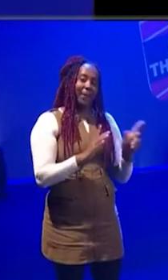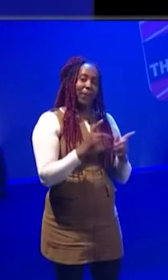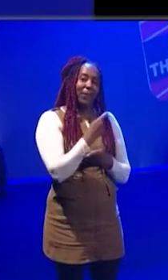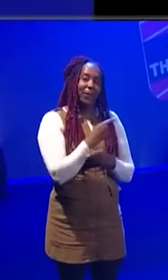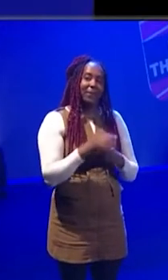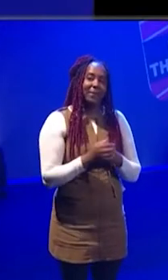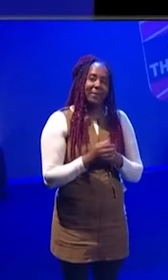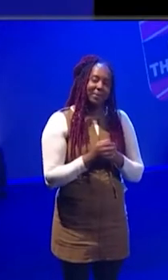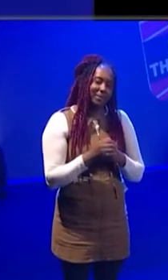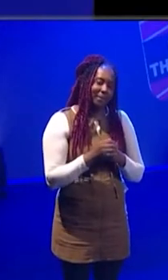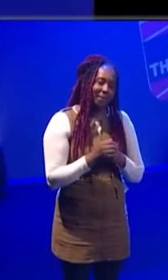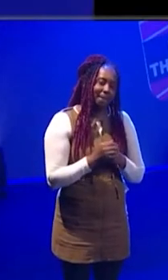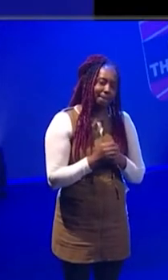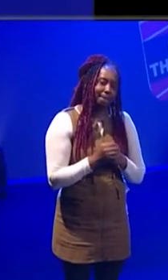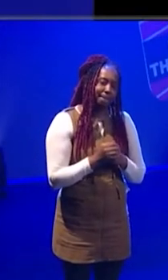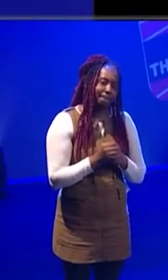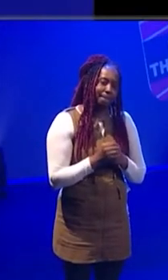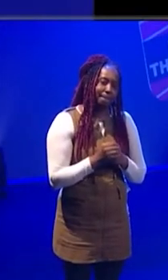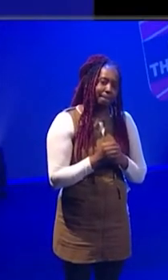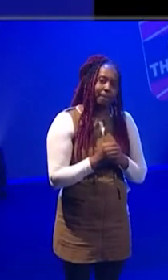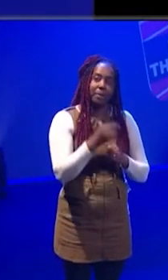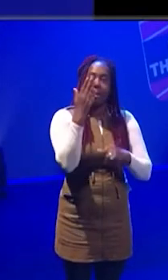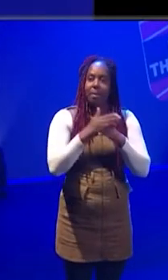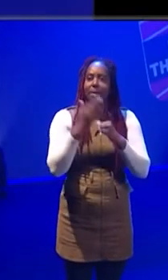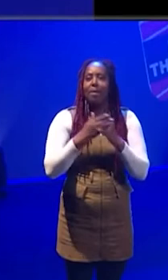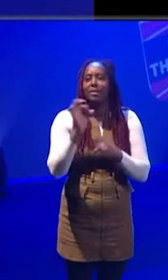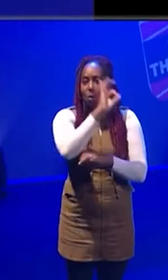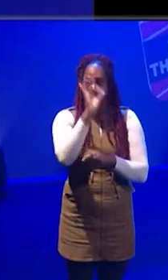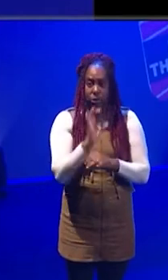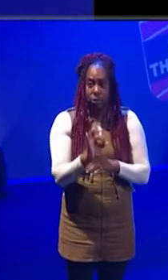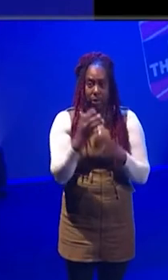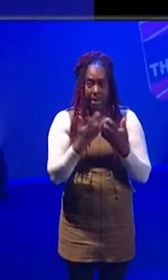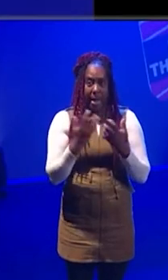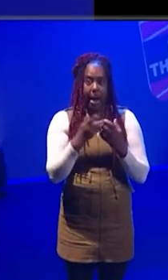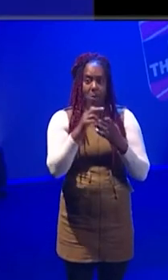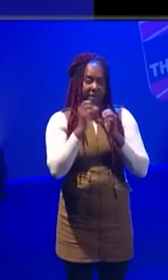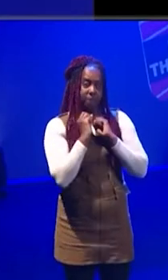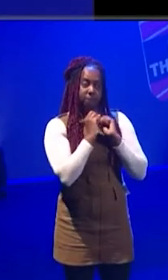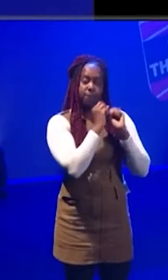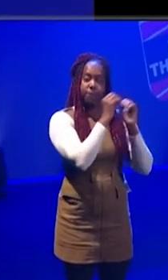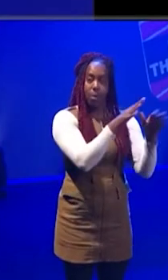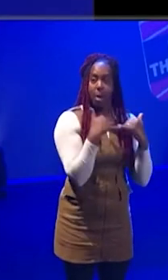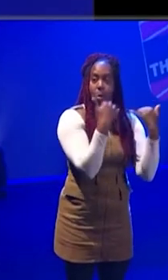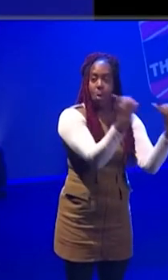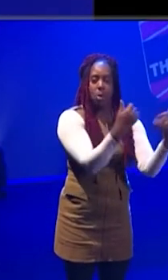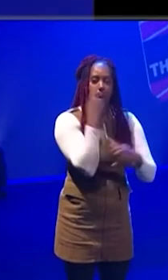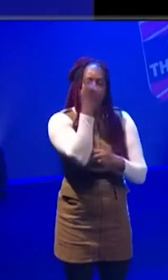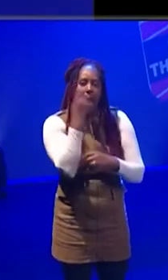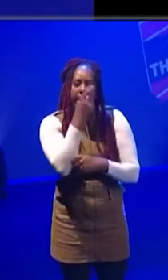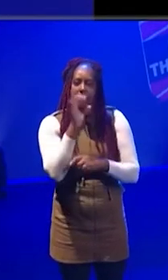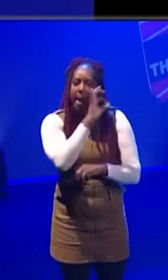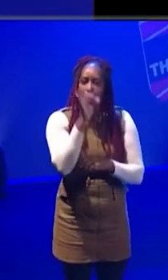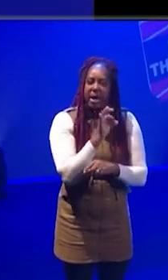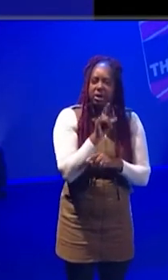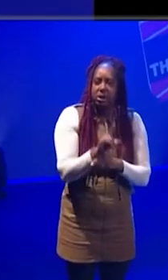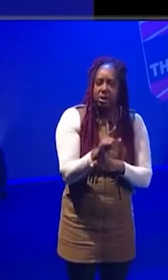race. Exactly. Right. So this is the last question that we're going to ask. And then I'm going to throw it out to you guys. So start thinking of questions. If